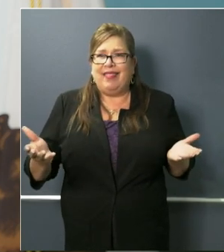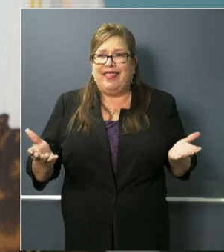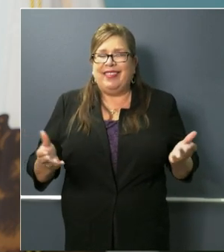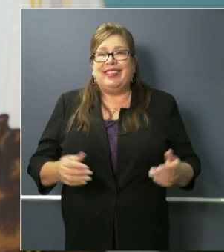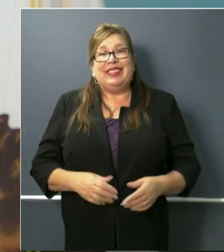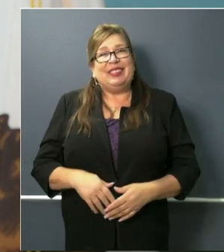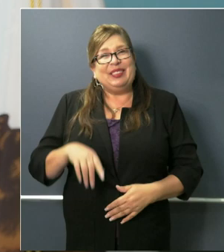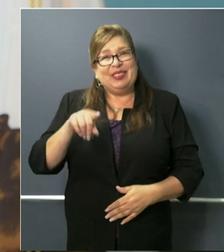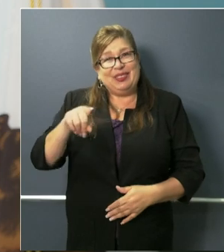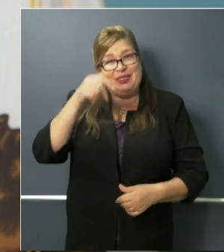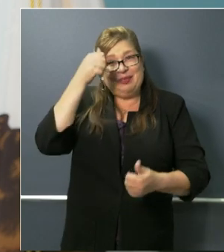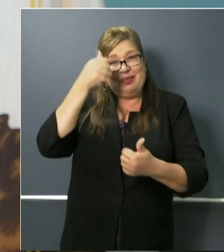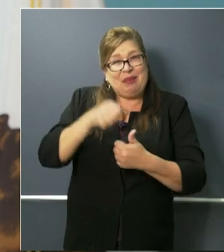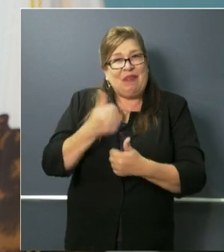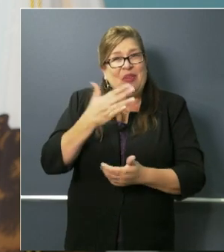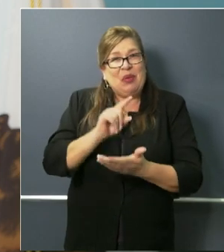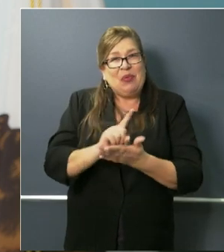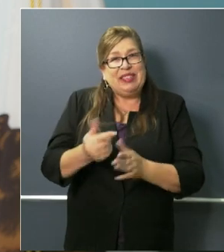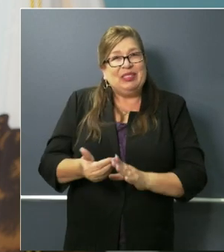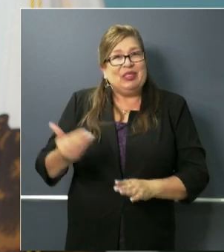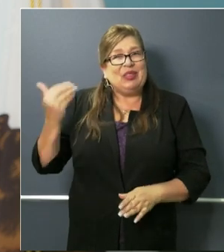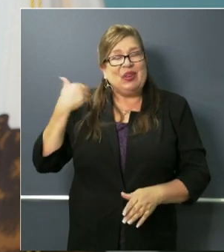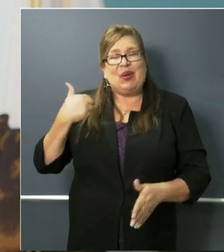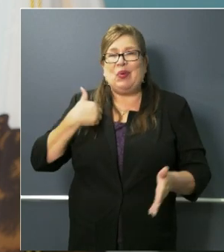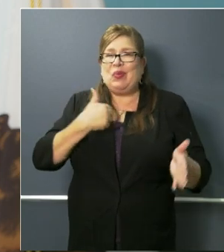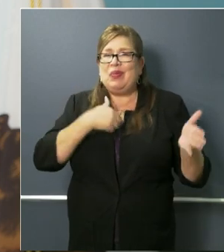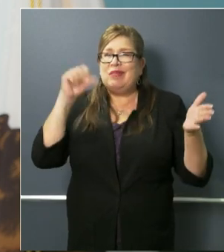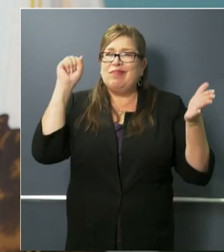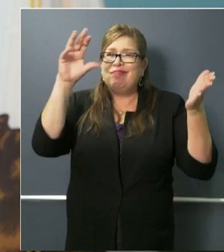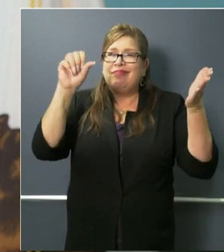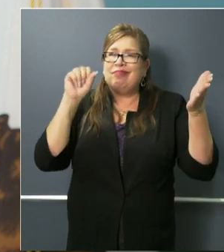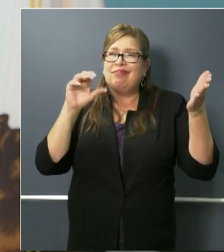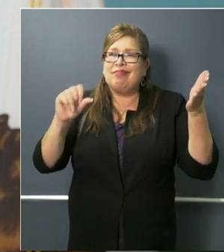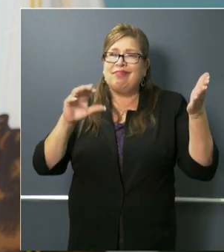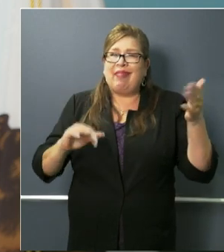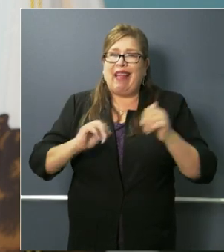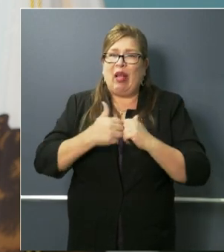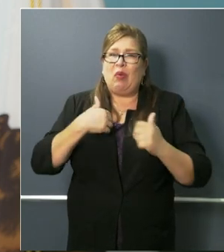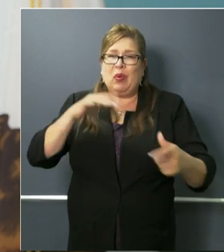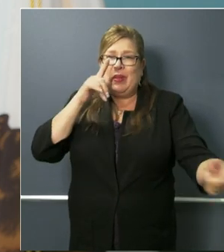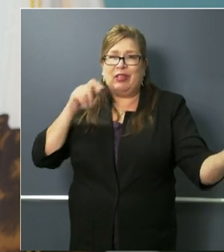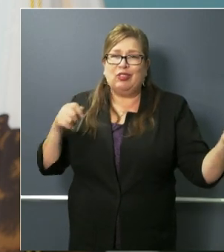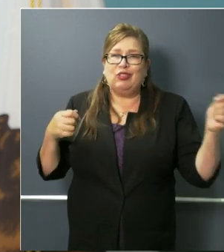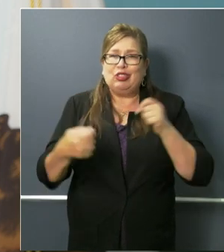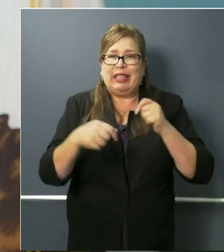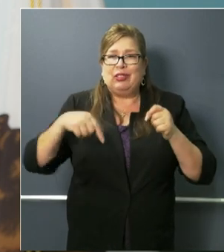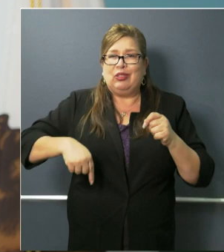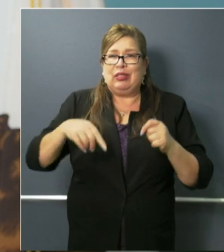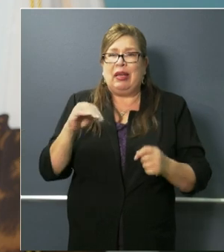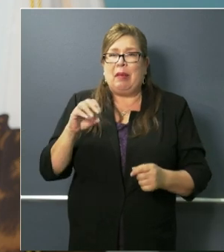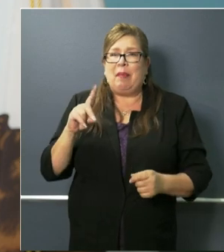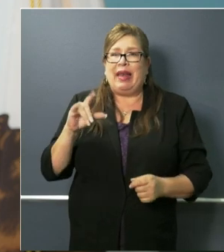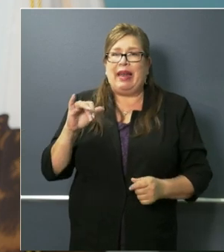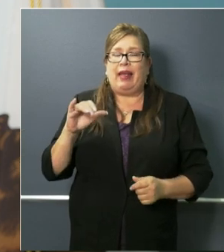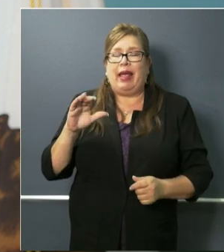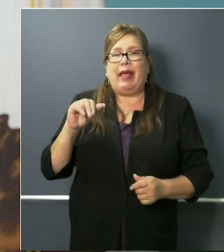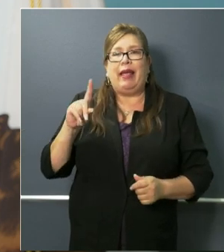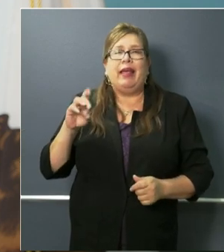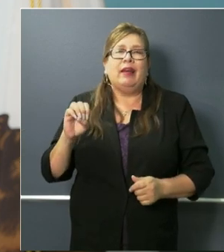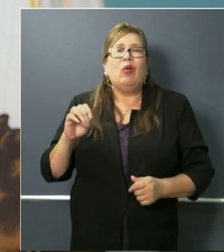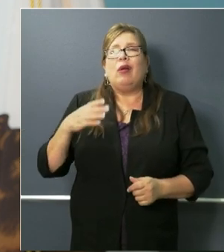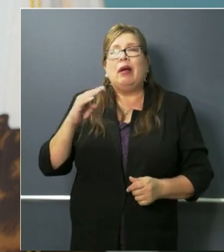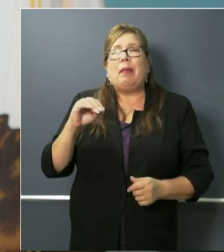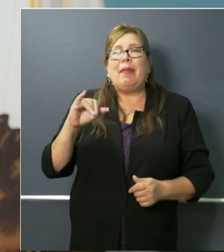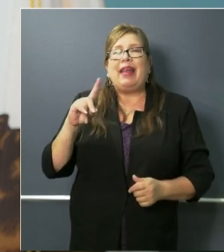just was weeks ago we were laying out one of the most comprehensive reforms of the medicaid system medical here in the state of california in the nation we